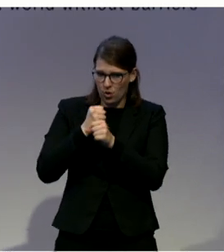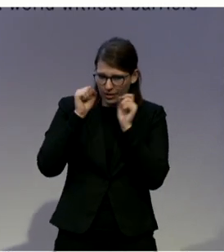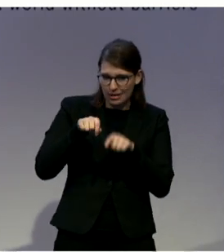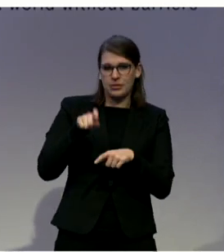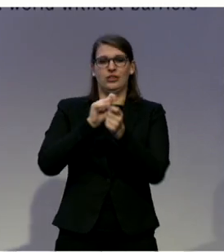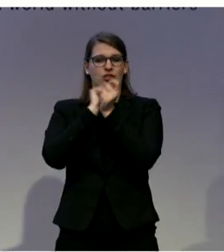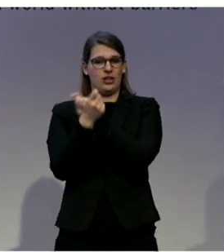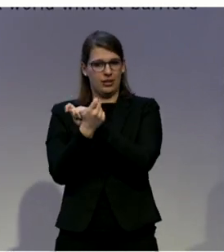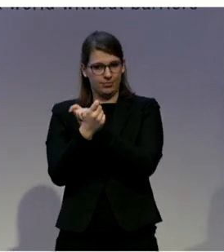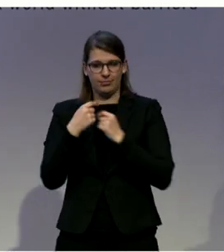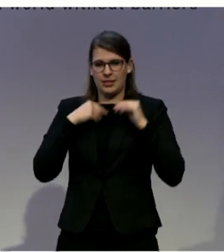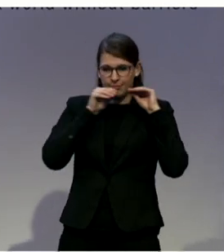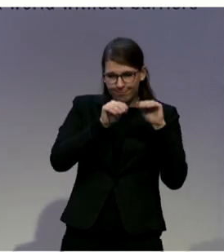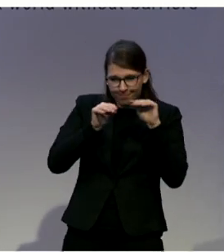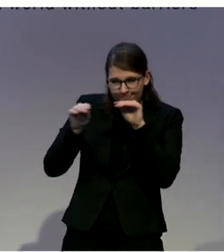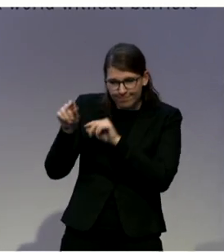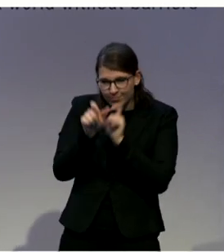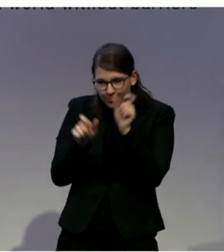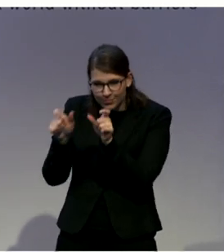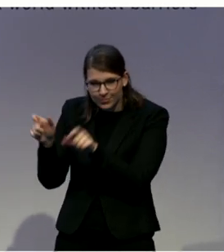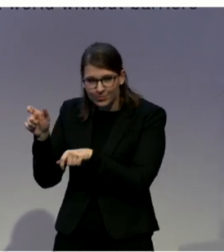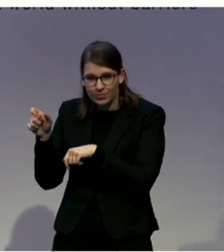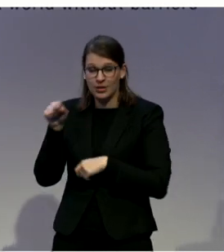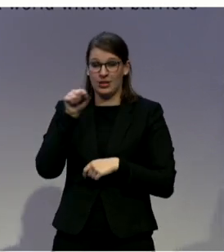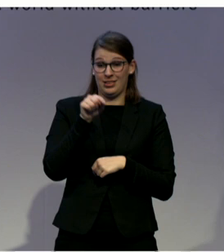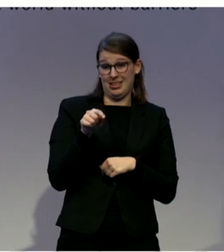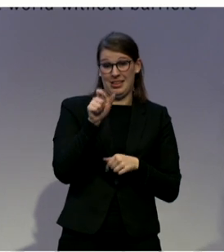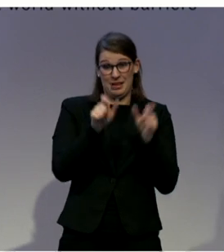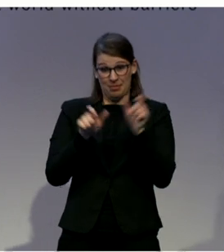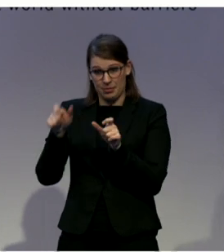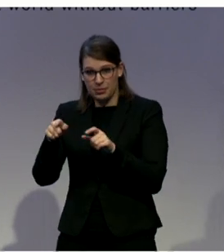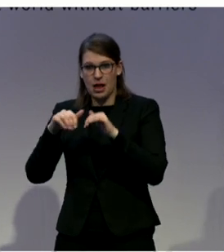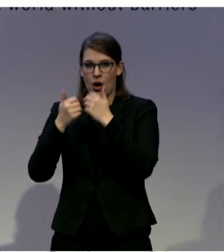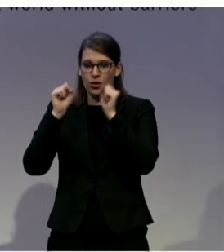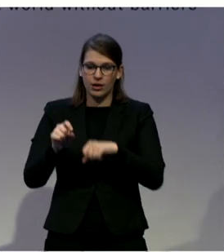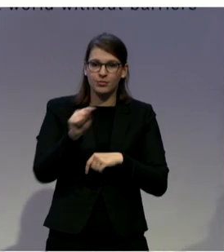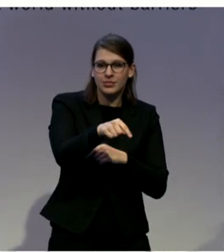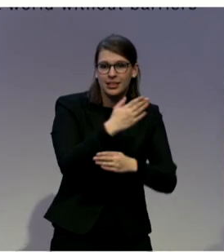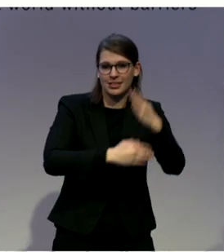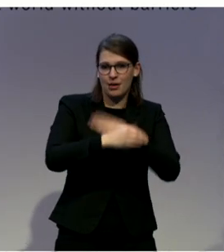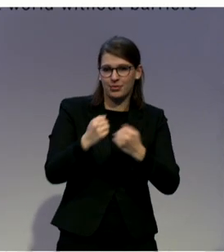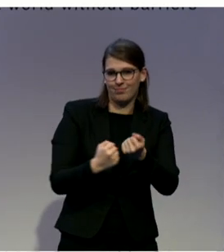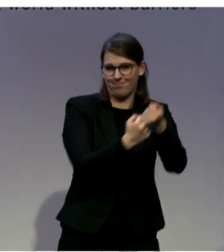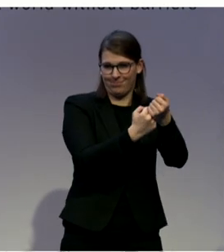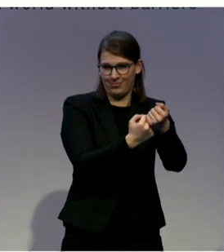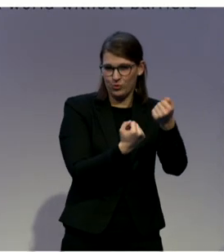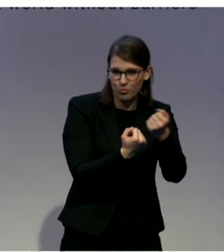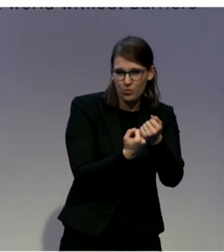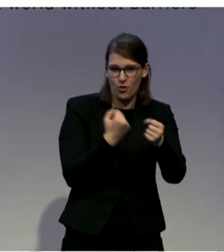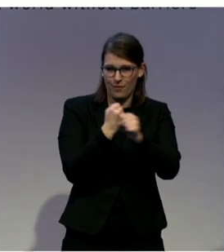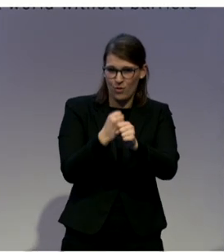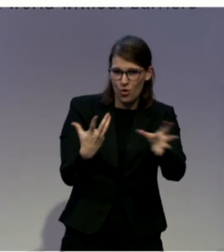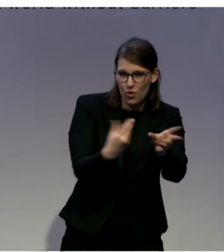individuals that they were supporting and really awakening within the staff a curiosity around the capacity of the people that they were